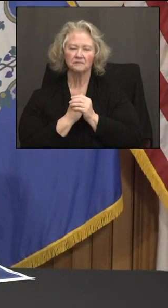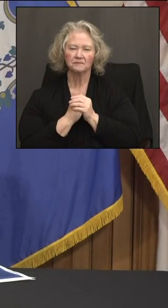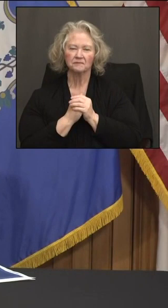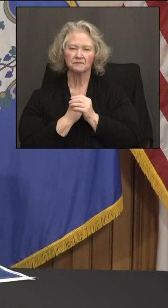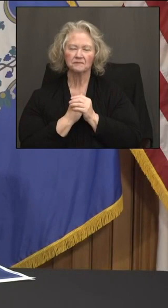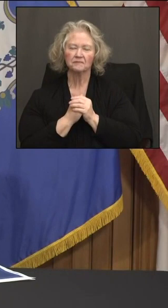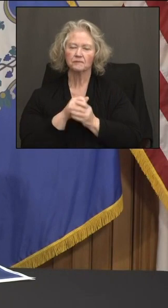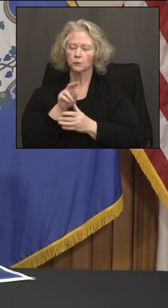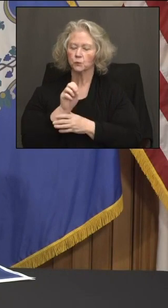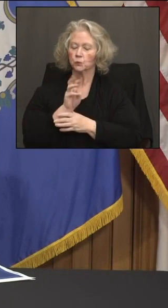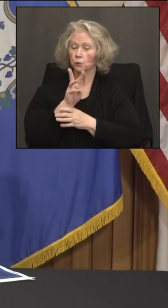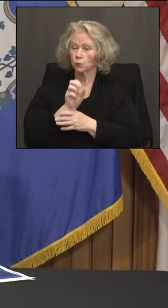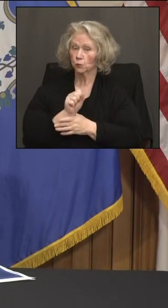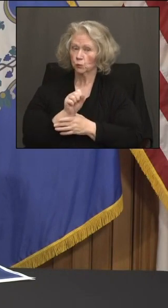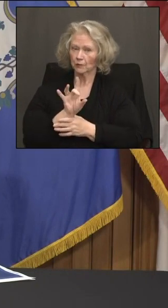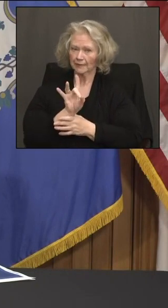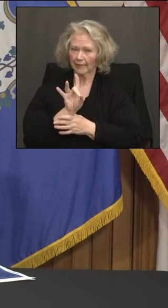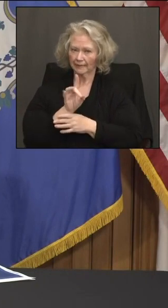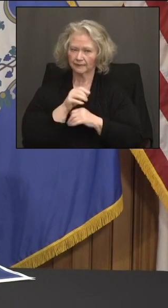News 8.